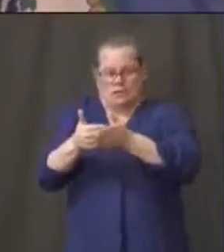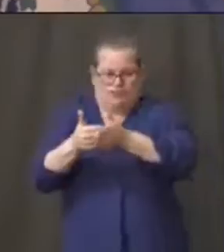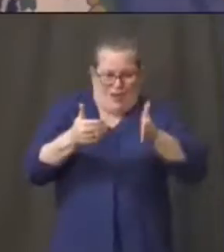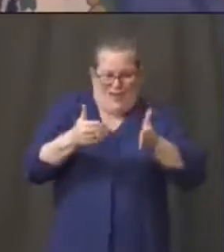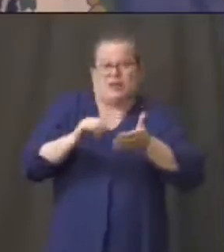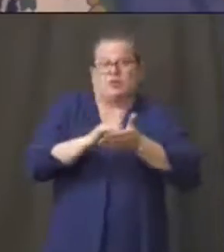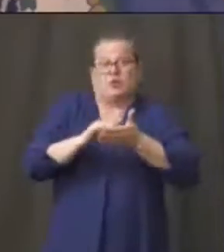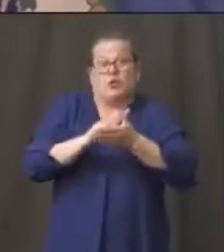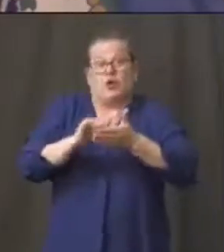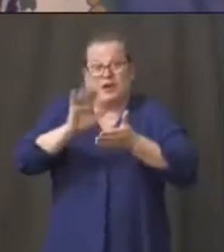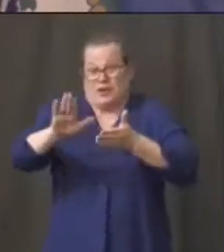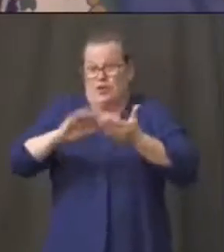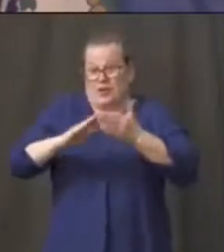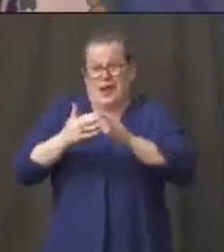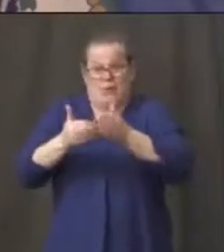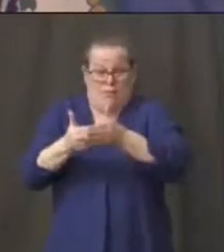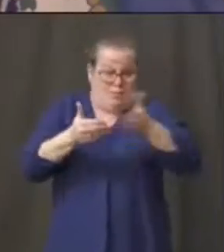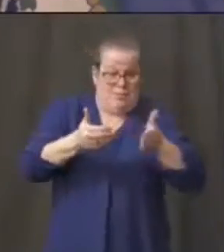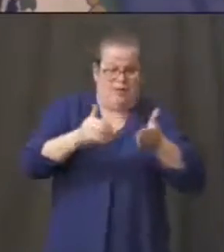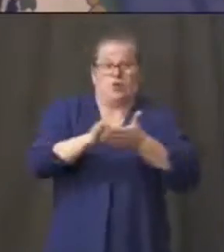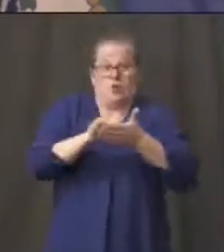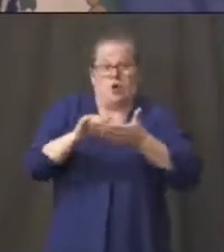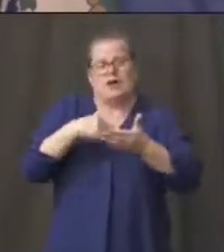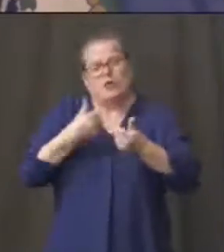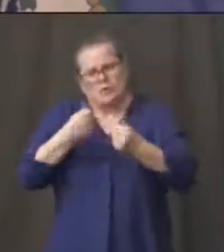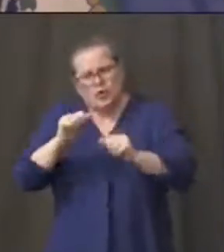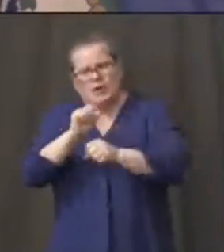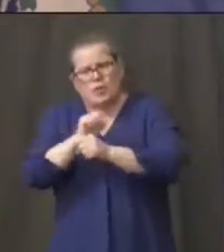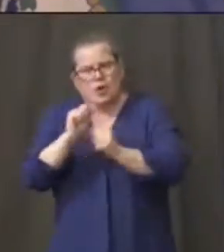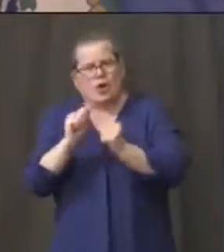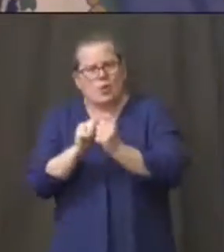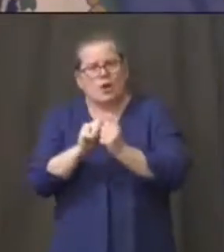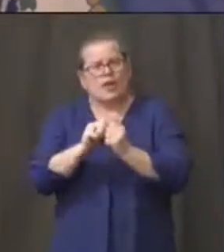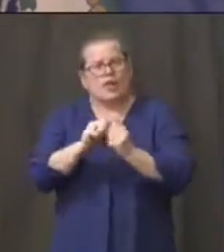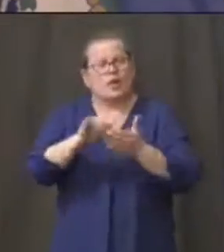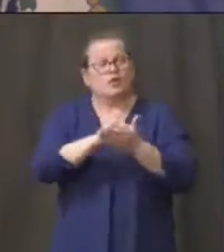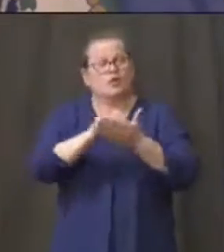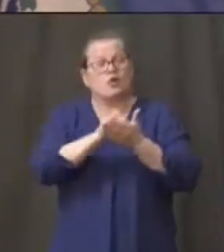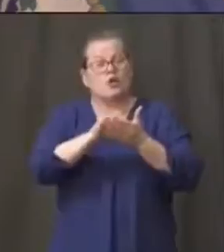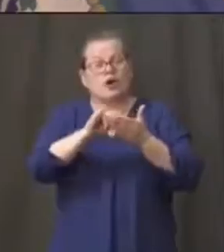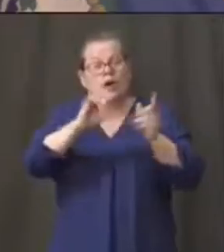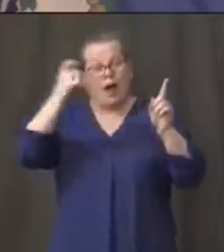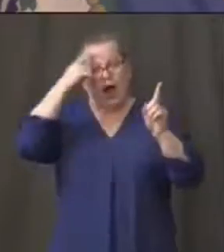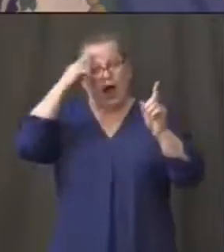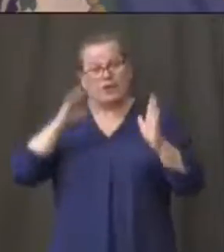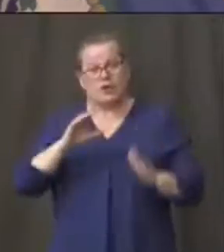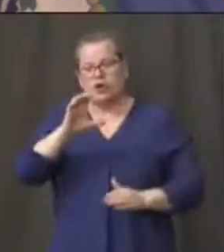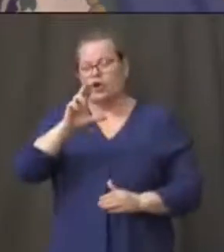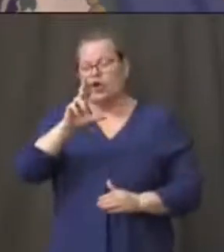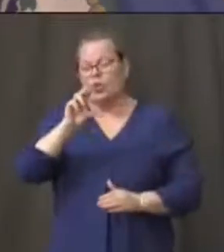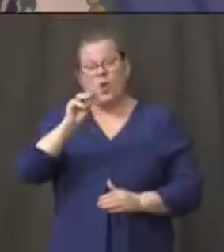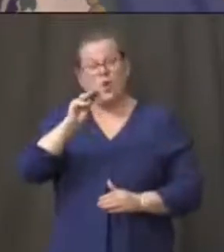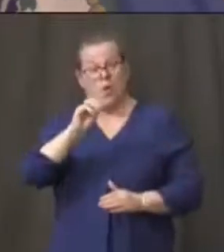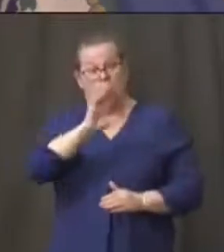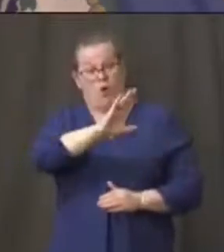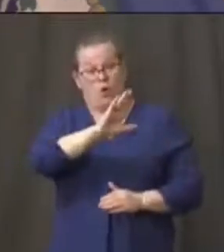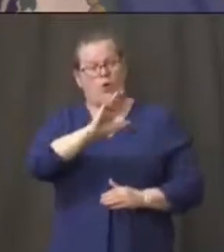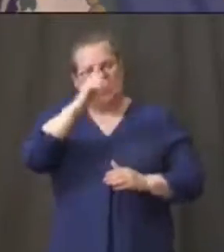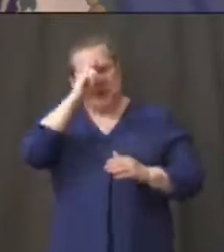with Cuomo as much as I can just because it makes sense on both sides. Do you have relationships on both sides of the border?